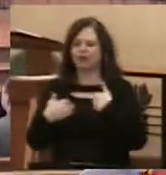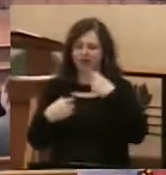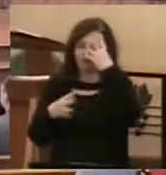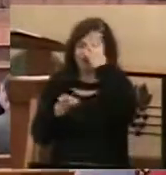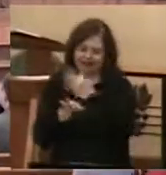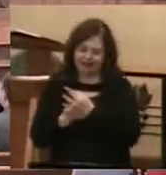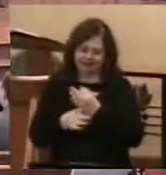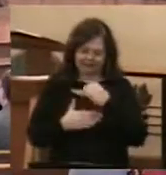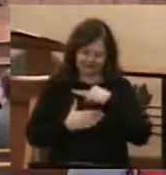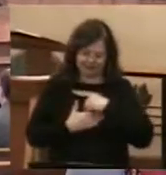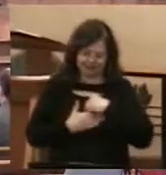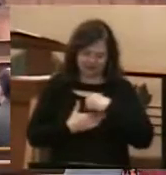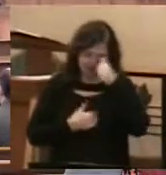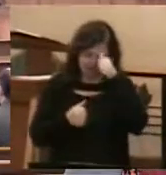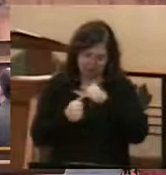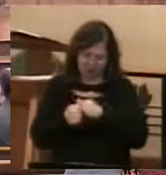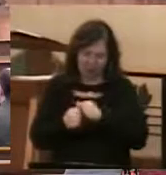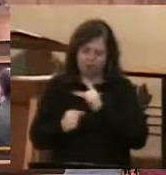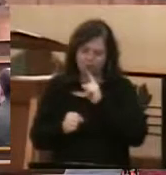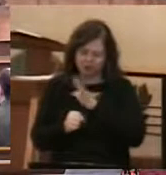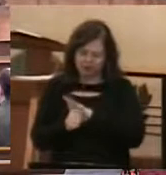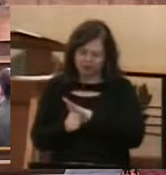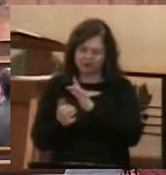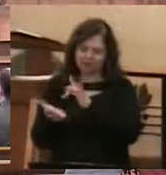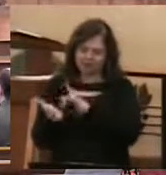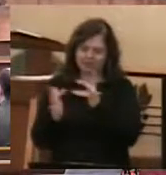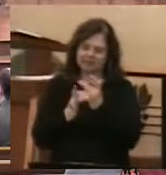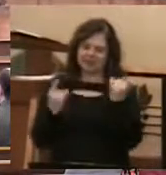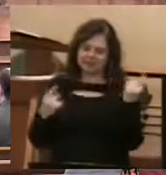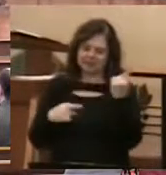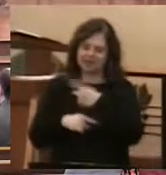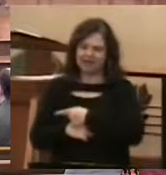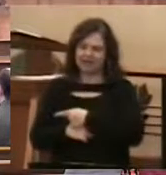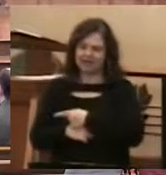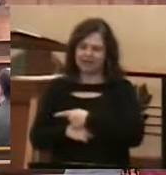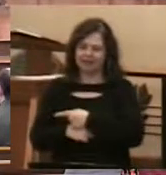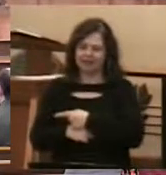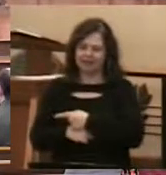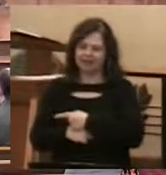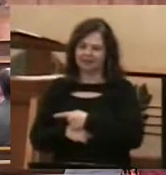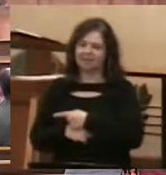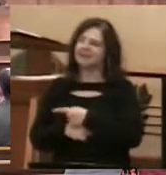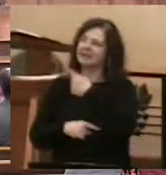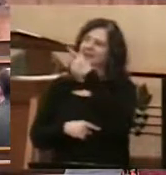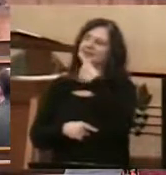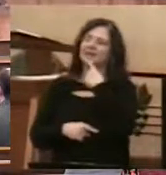remember the promise of Jesus this day. Do not be afraid. Amen. Amen.